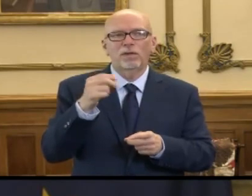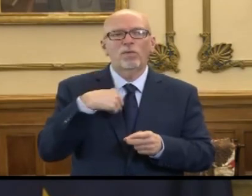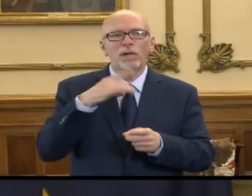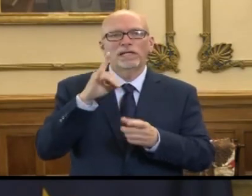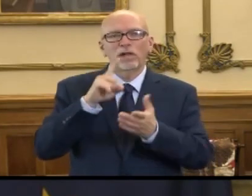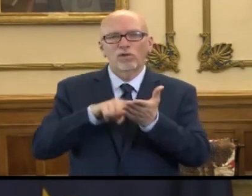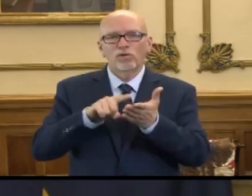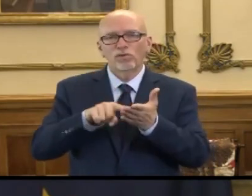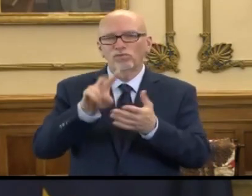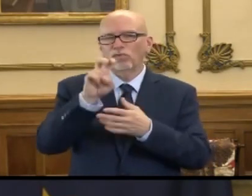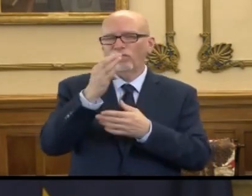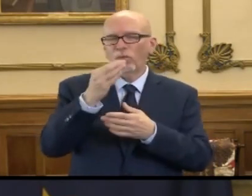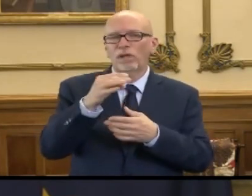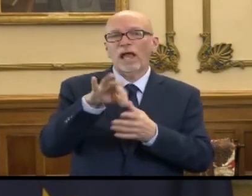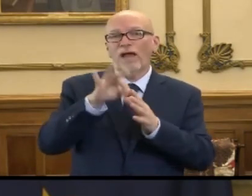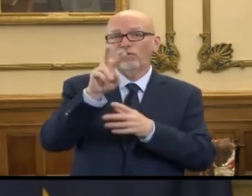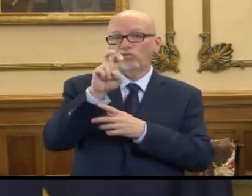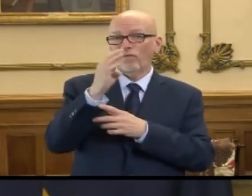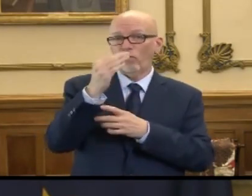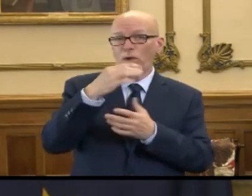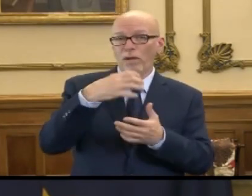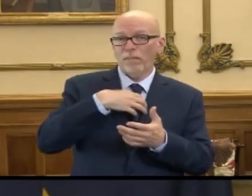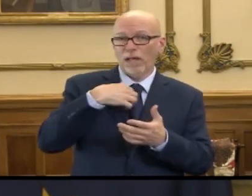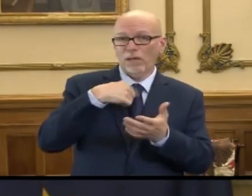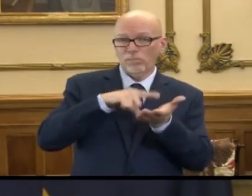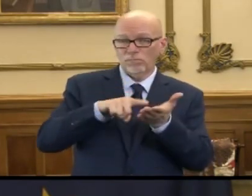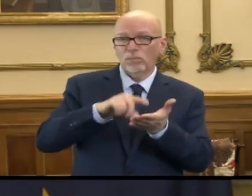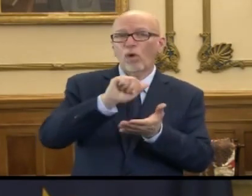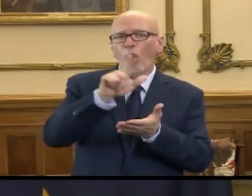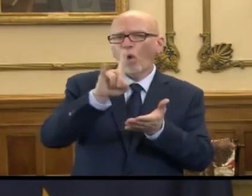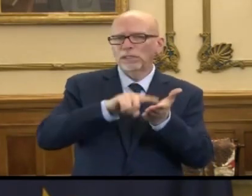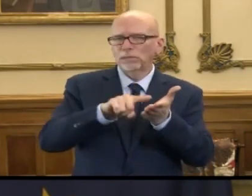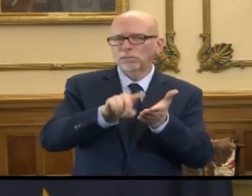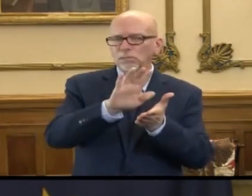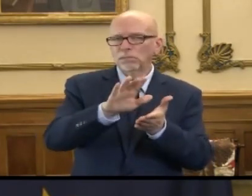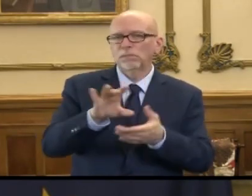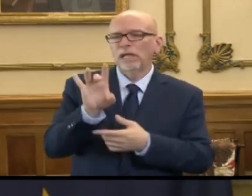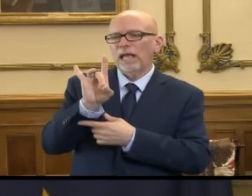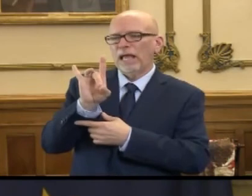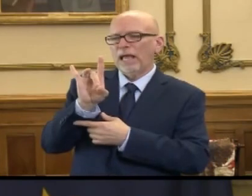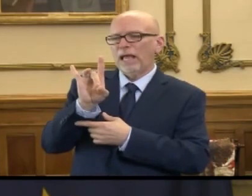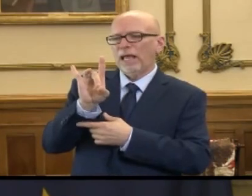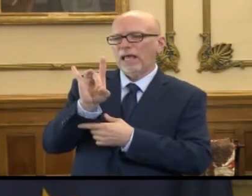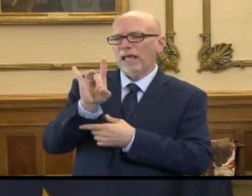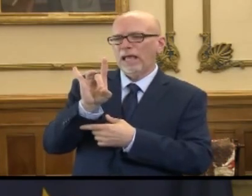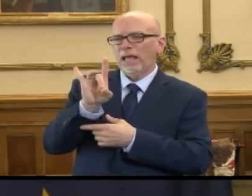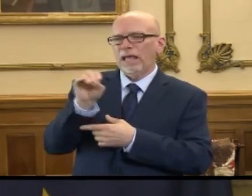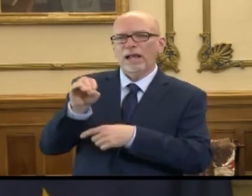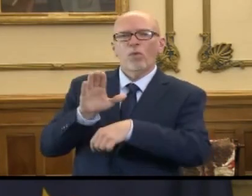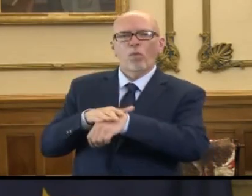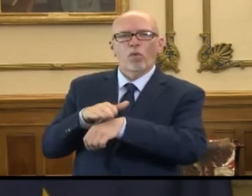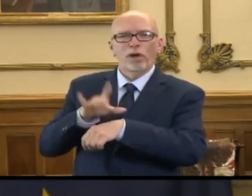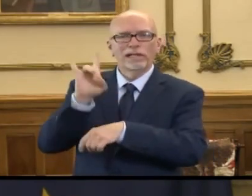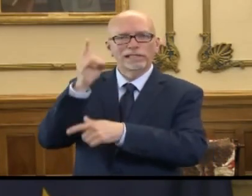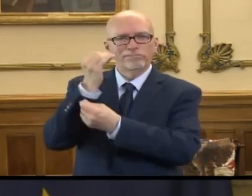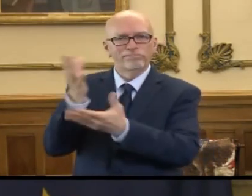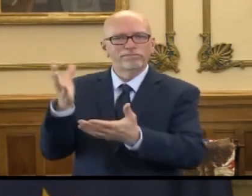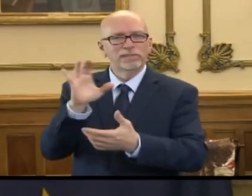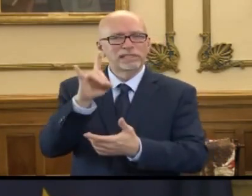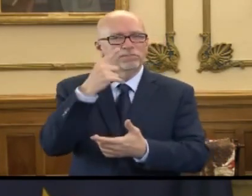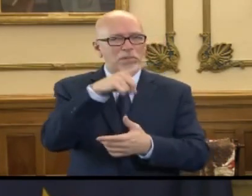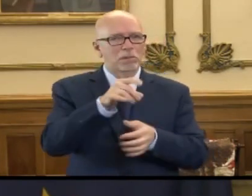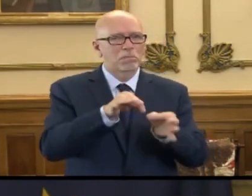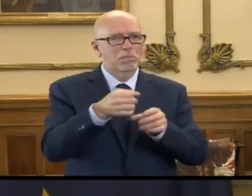into. Of the 214 that were sent in, all 214 were looked into. 80 warnings were delivered. Cindy, you can